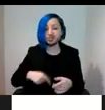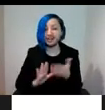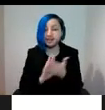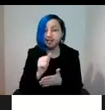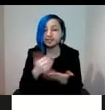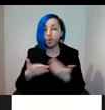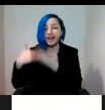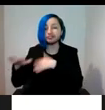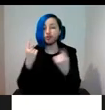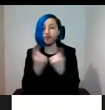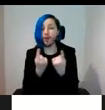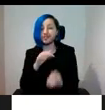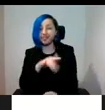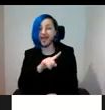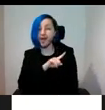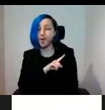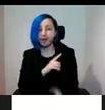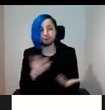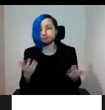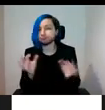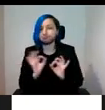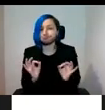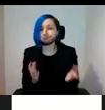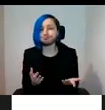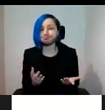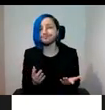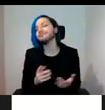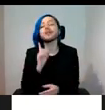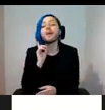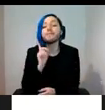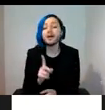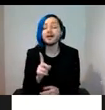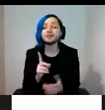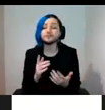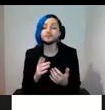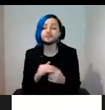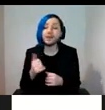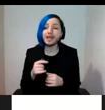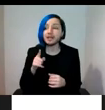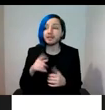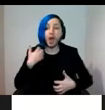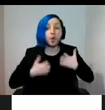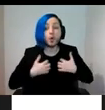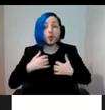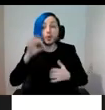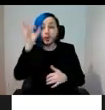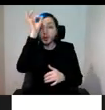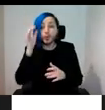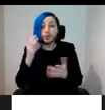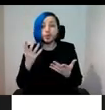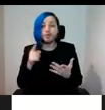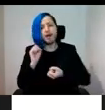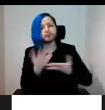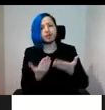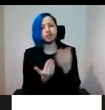these objects ended up in the gallery. Nevertheless, the perhaps naive but passionate stories provided a new context,